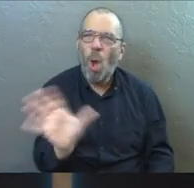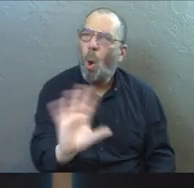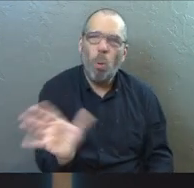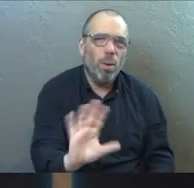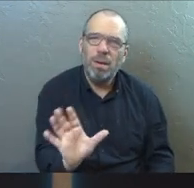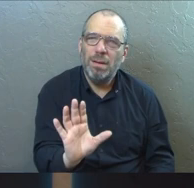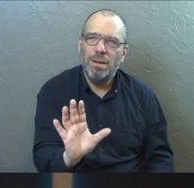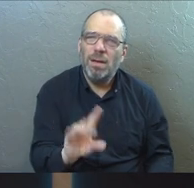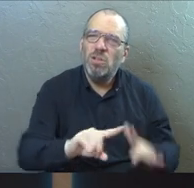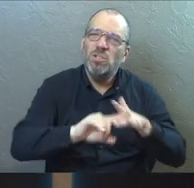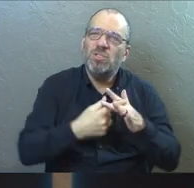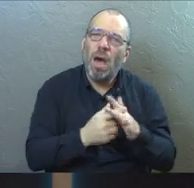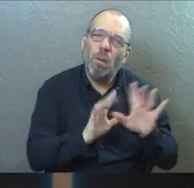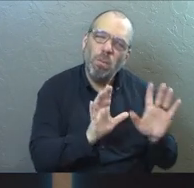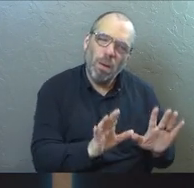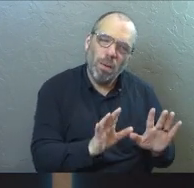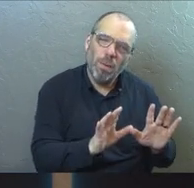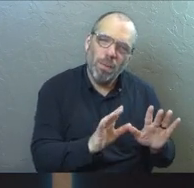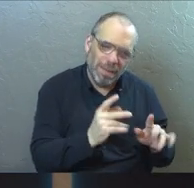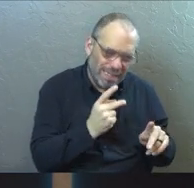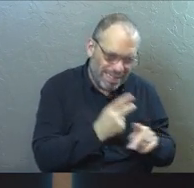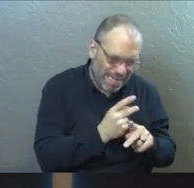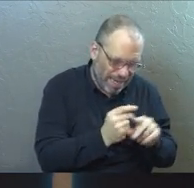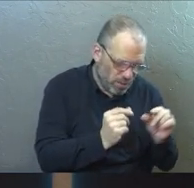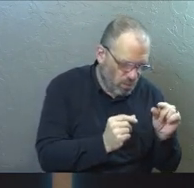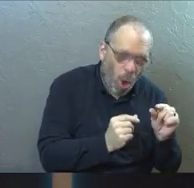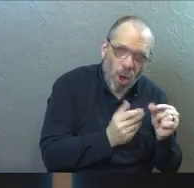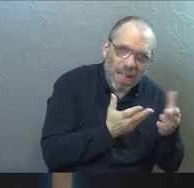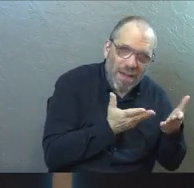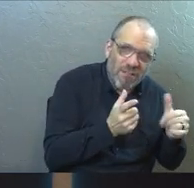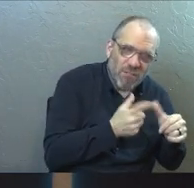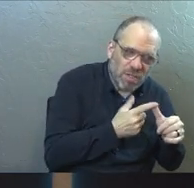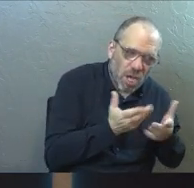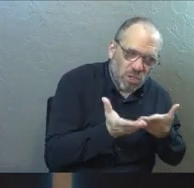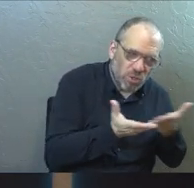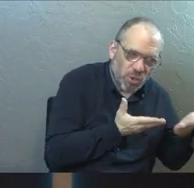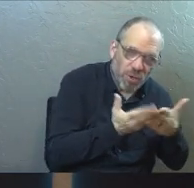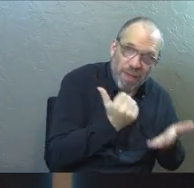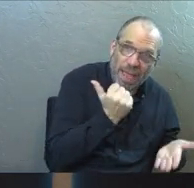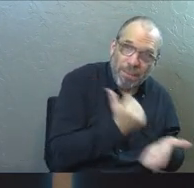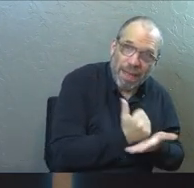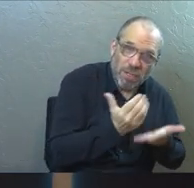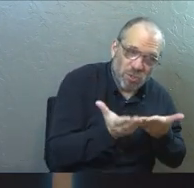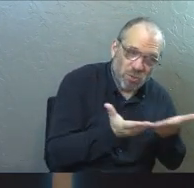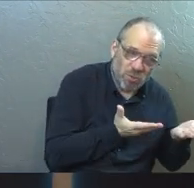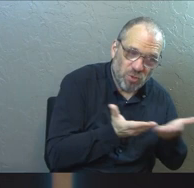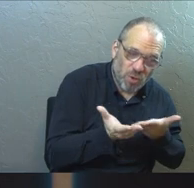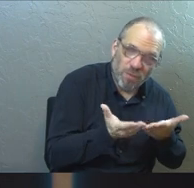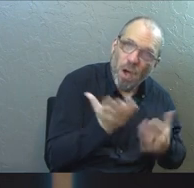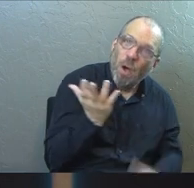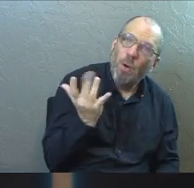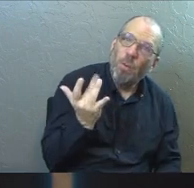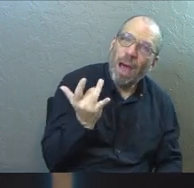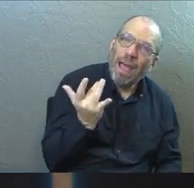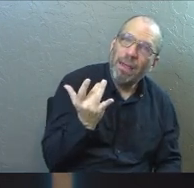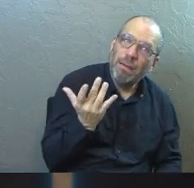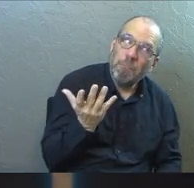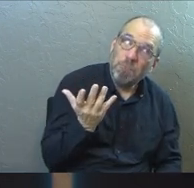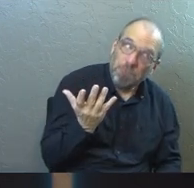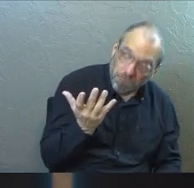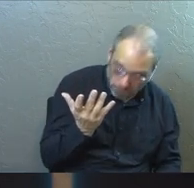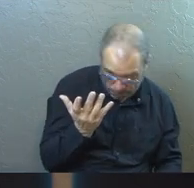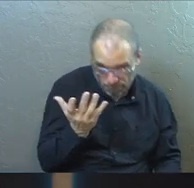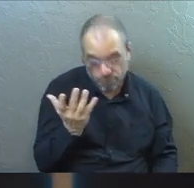no, let's just settle down and just, how about just serve for a bit? Amen? Because why? Because